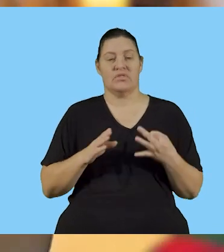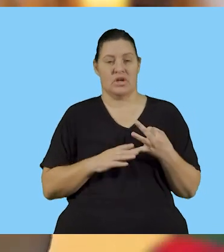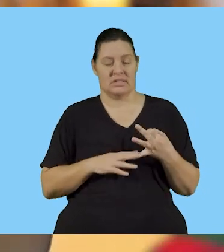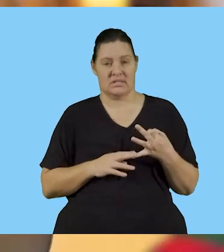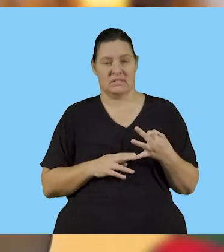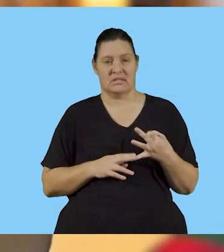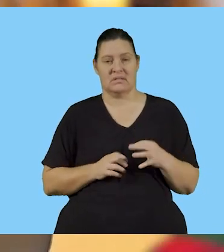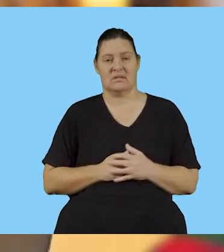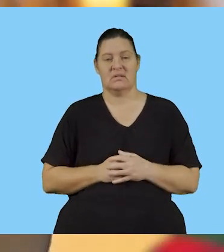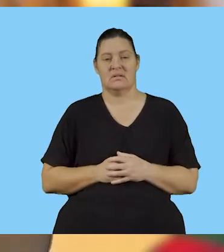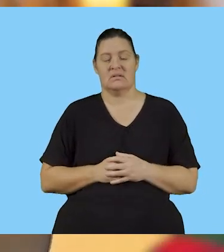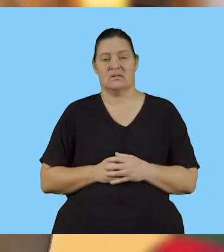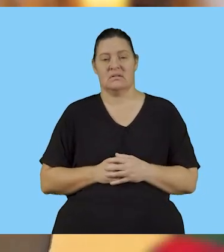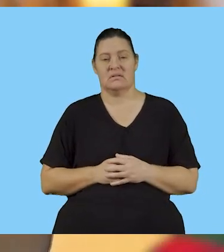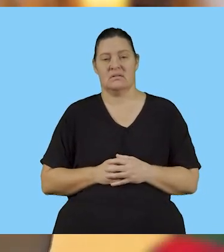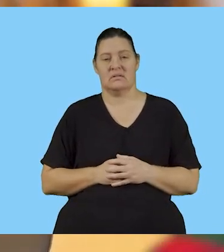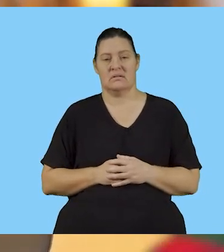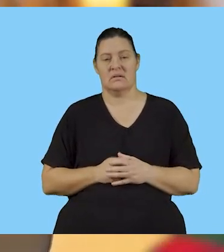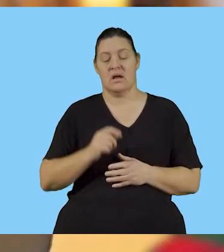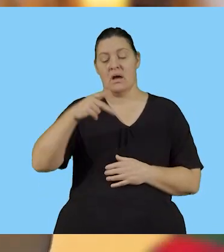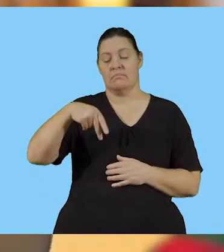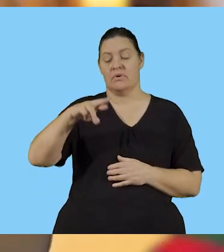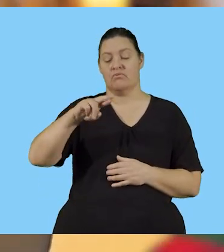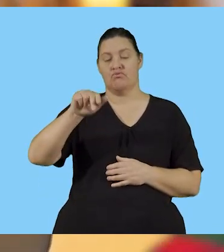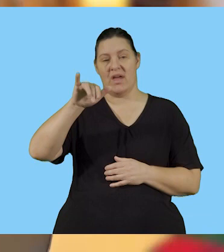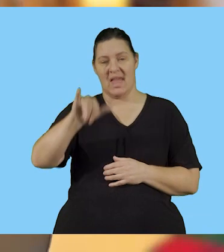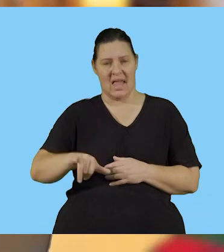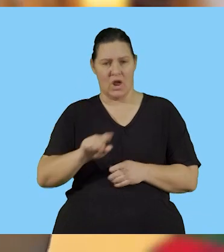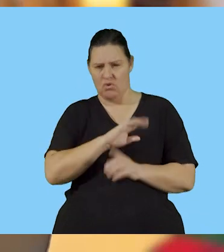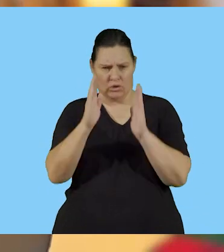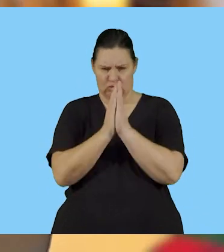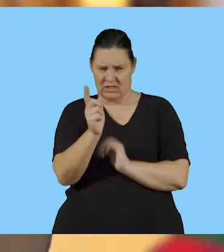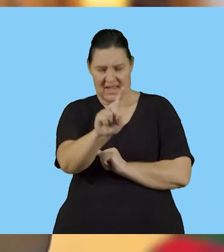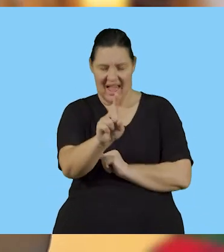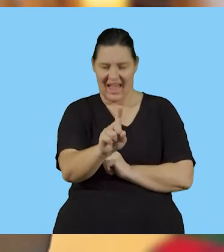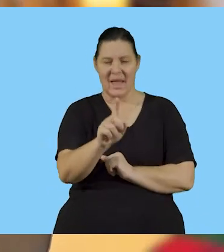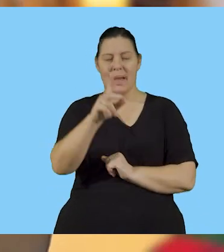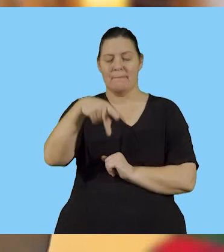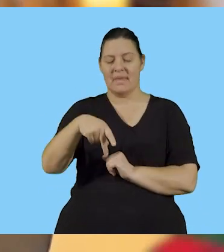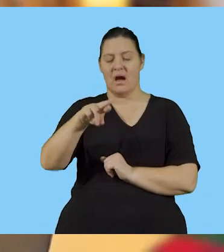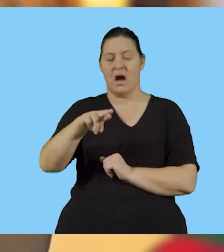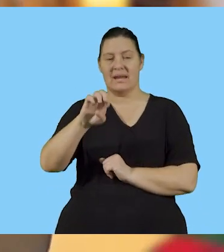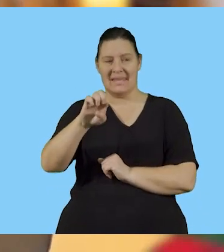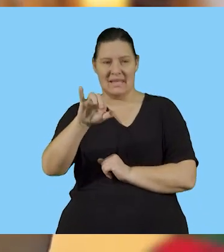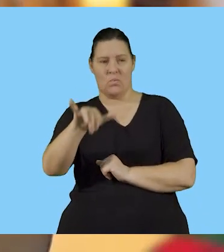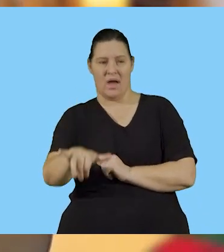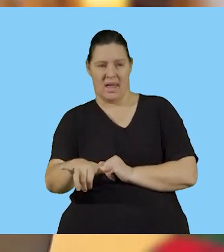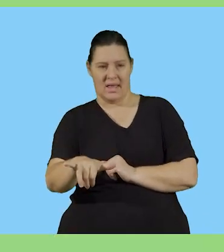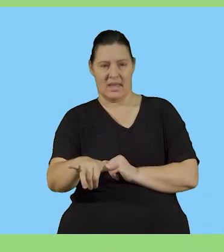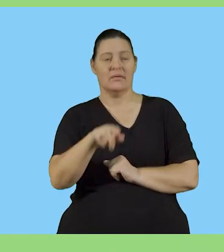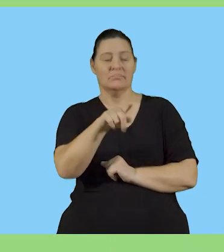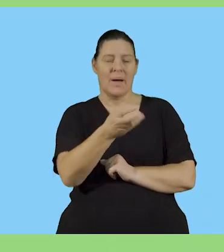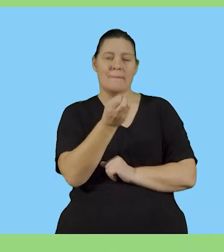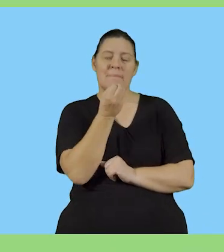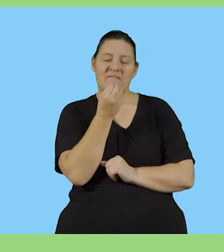Right. The third term is a prey. So the prey, not the one that we use at church, it's P-R-E